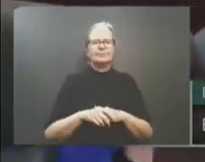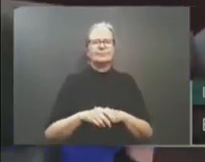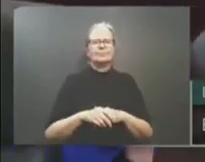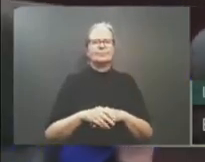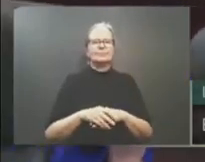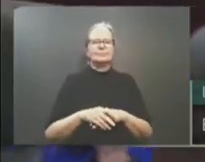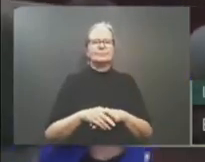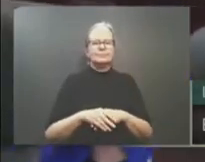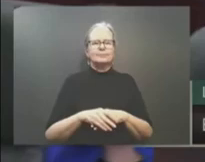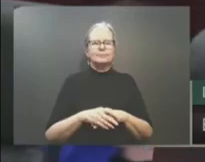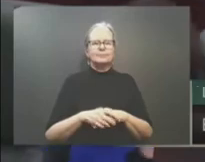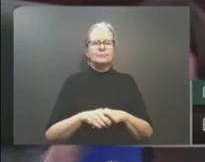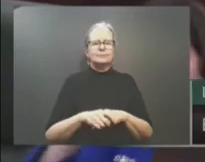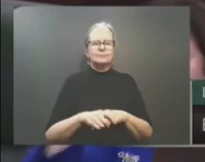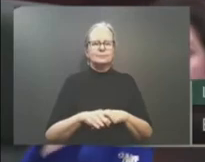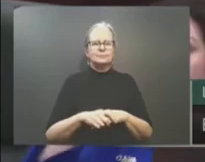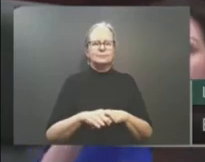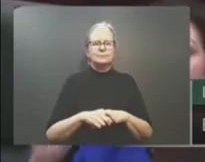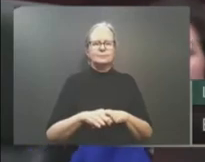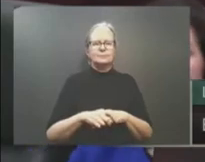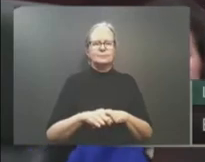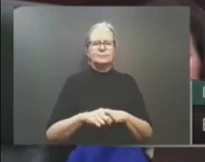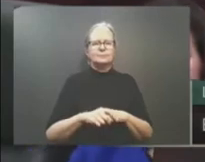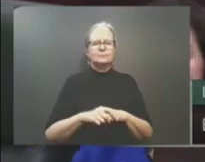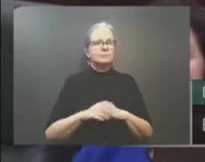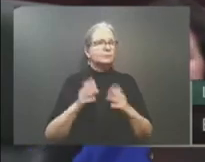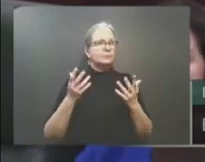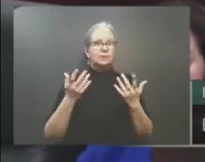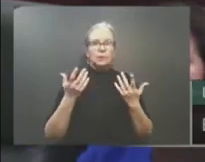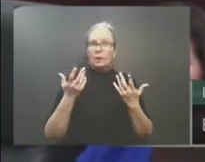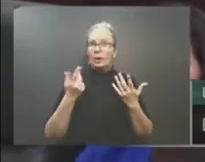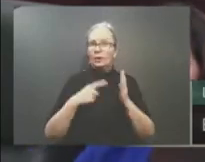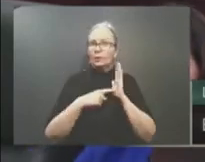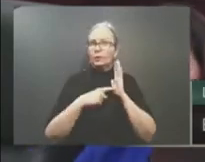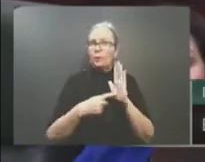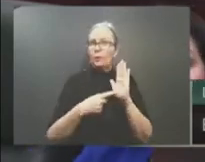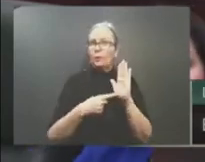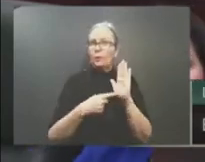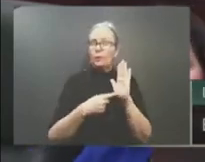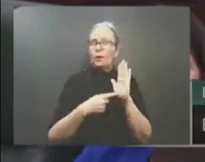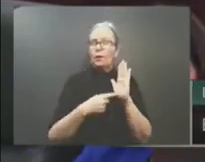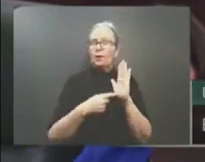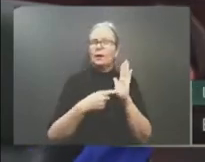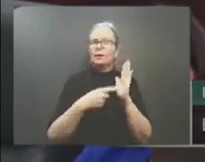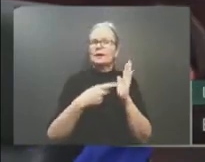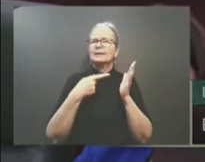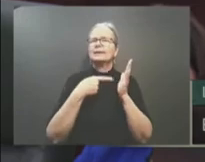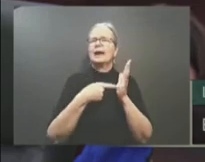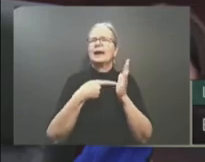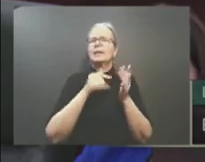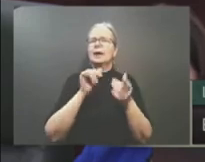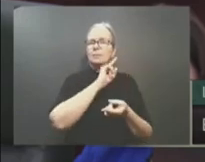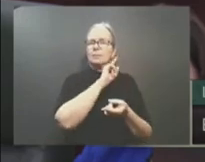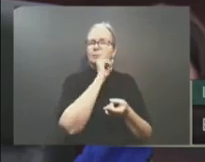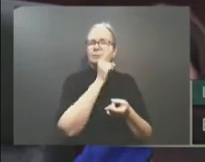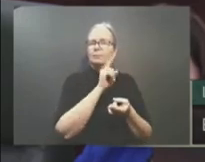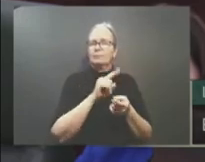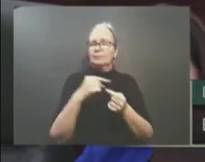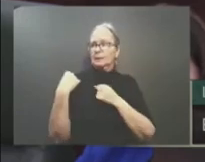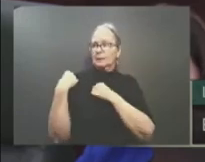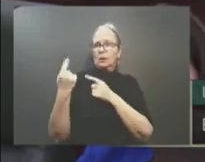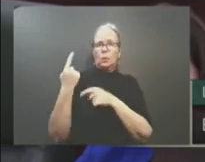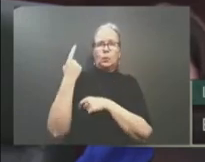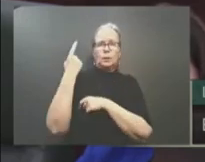This means debt is on the decline. In this last fiscal year, Mr. Speaker, we paid off over $13 billion